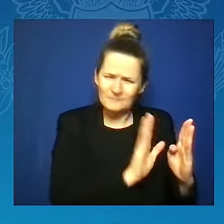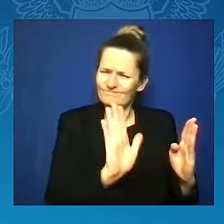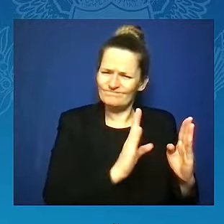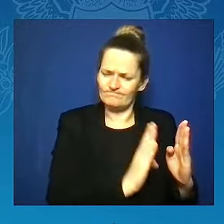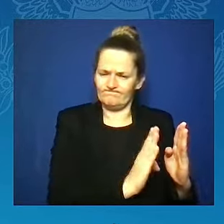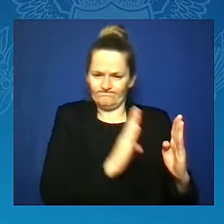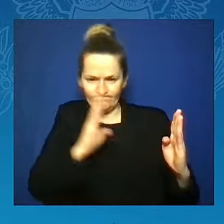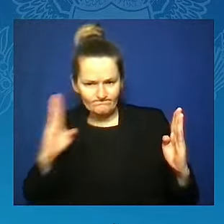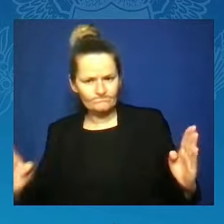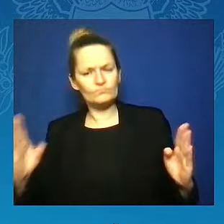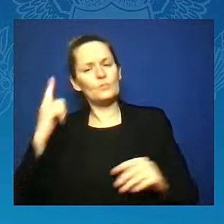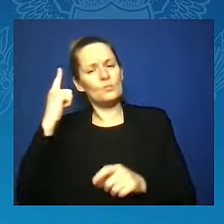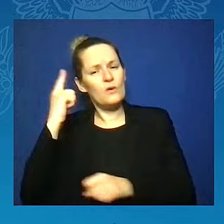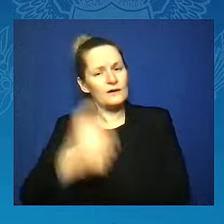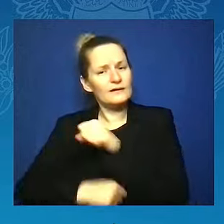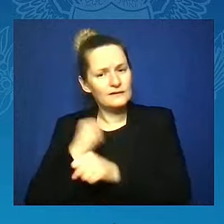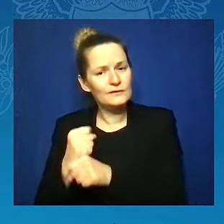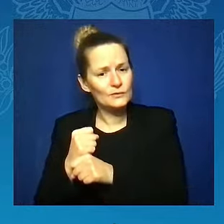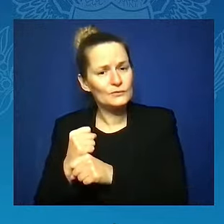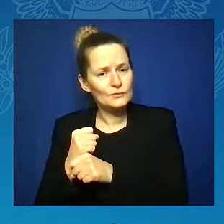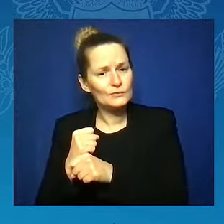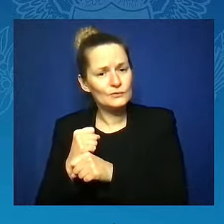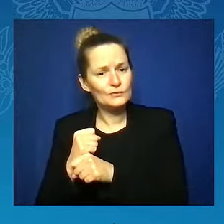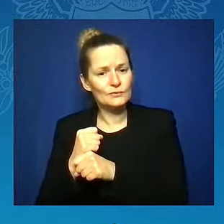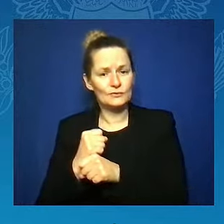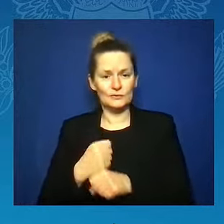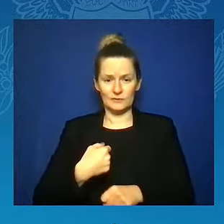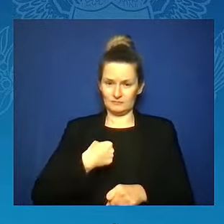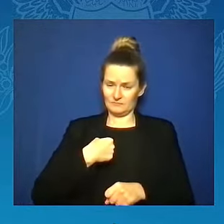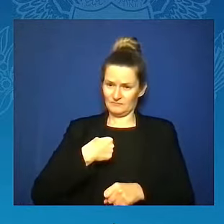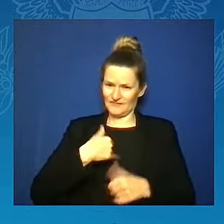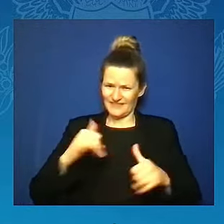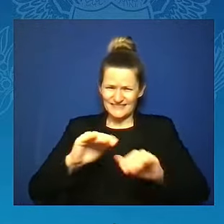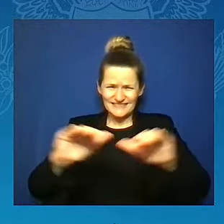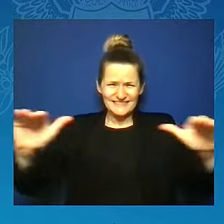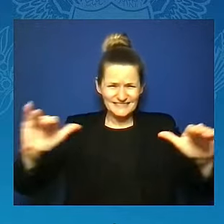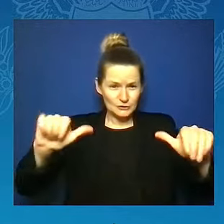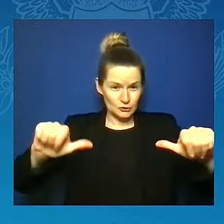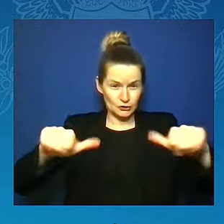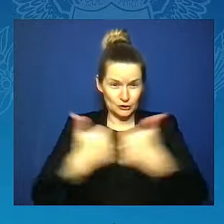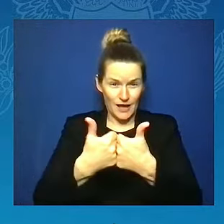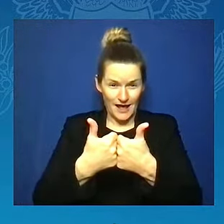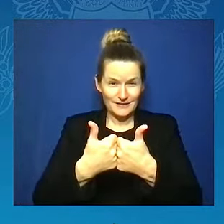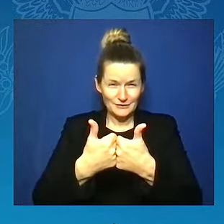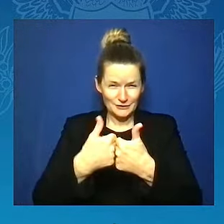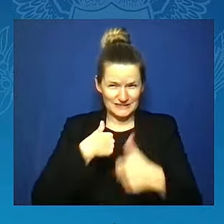three states offered a full full year of coverage, now 46 states do.